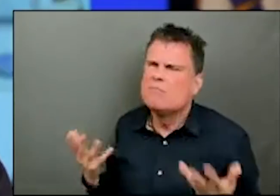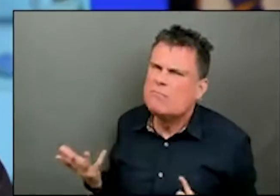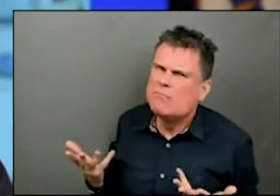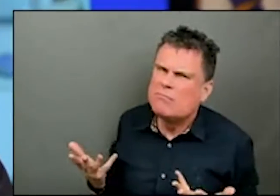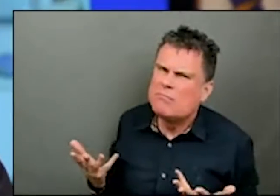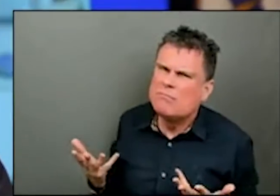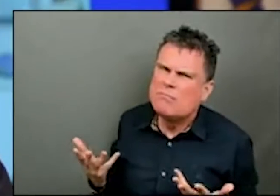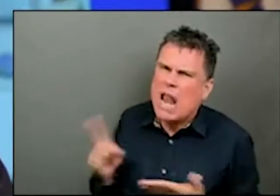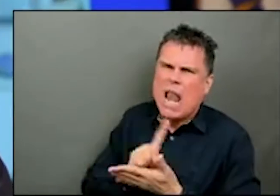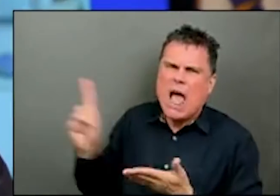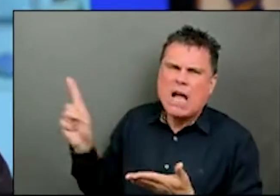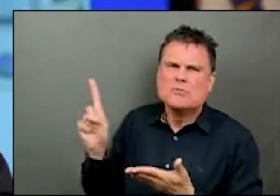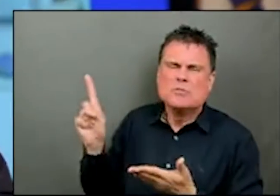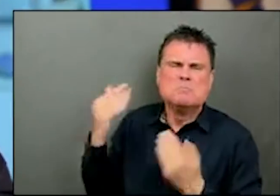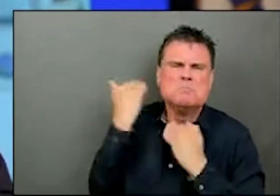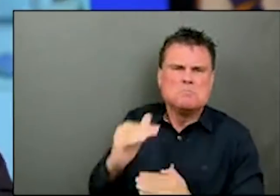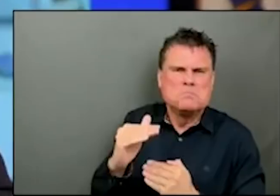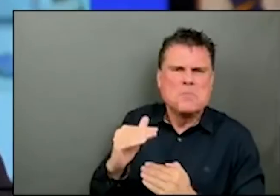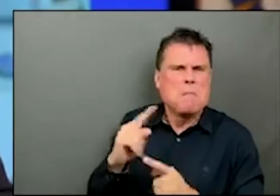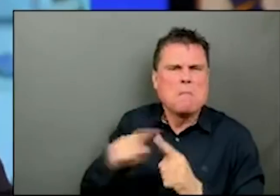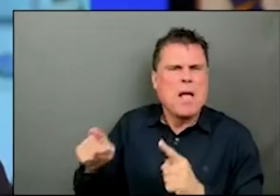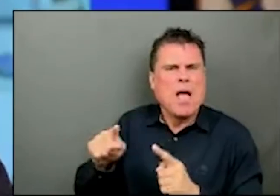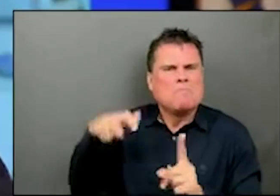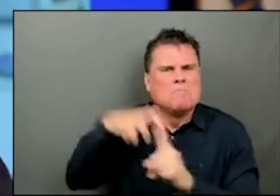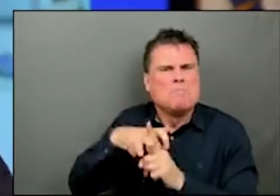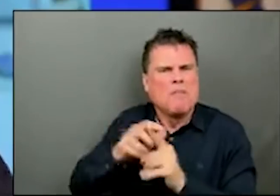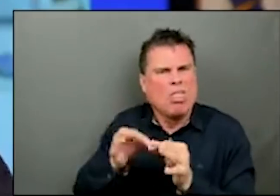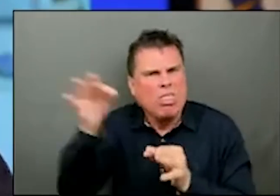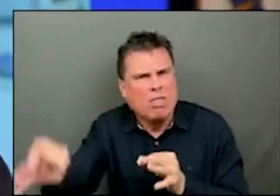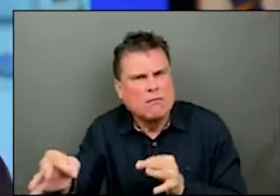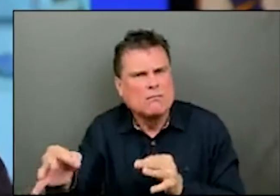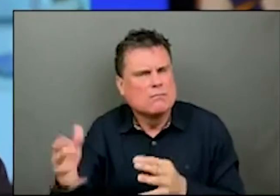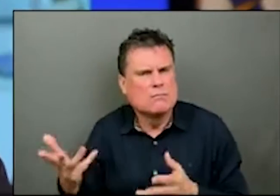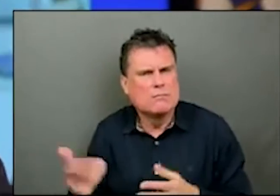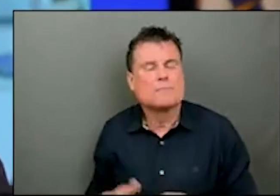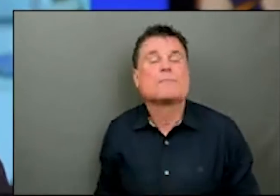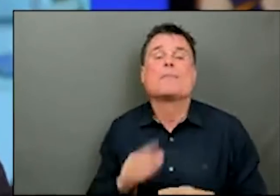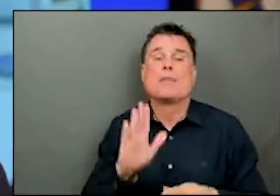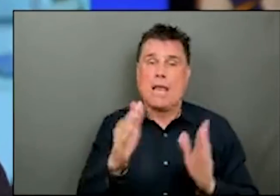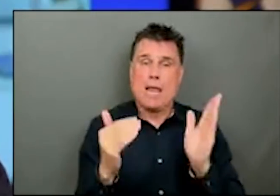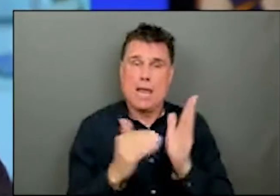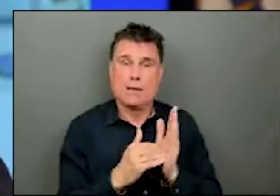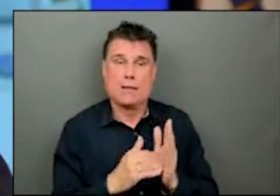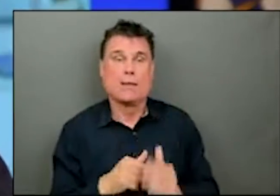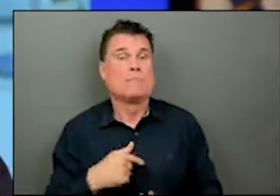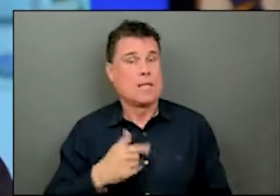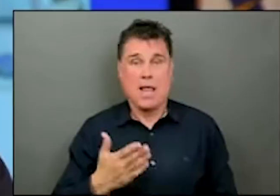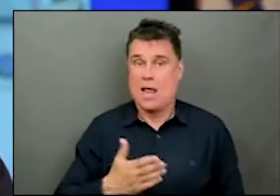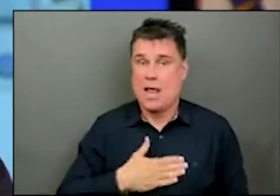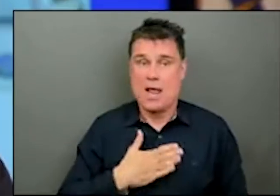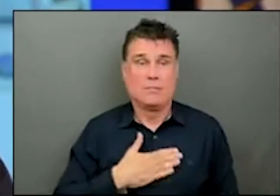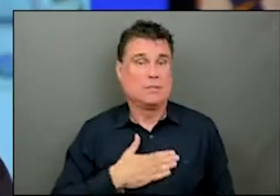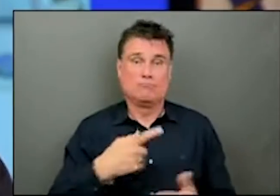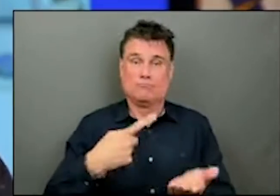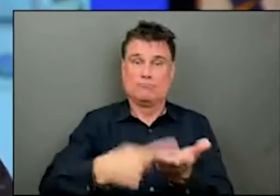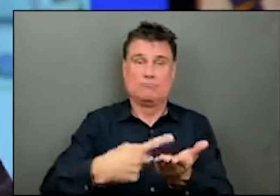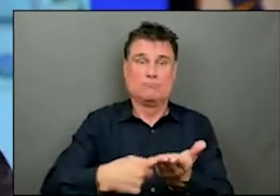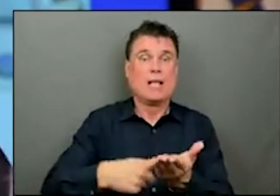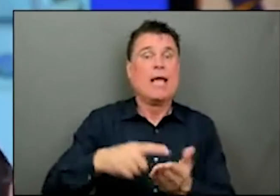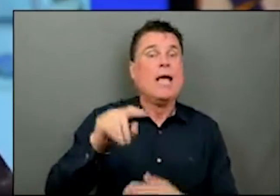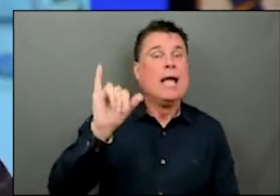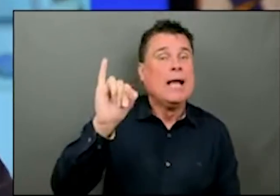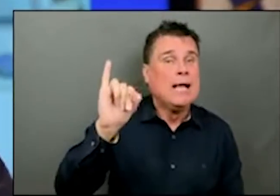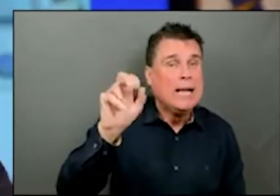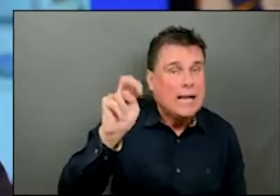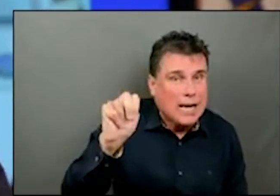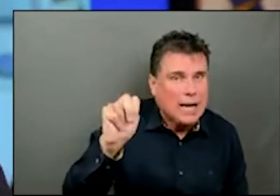if so, what are the main sticking points with them? Well, again, I'm delighted to be here to talk about NBC. But also to talk